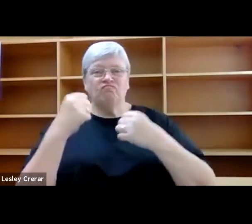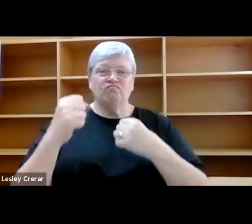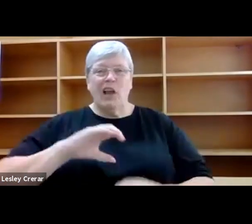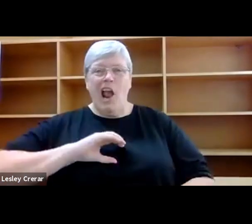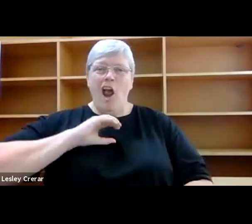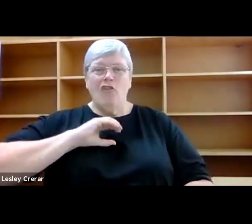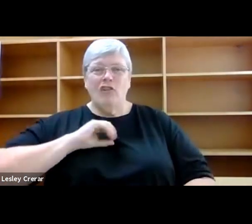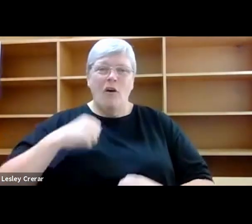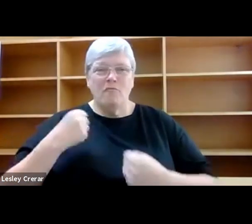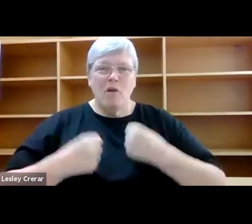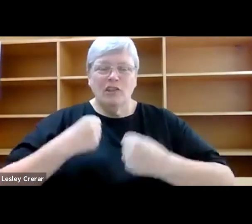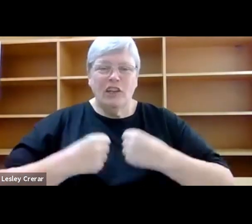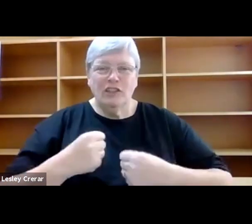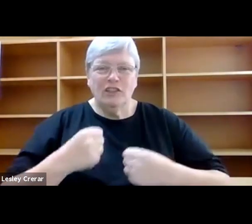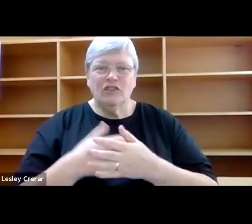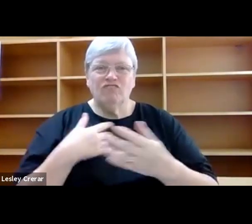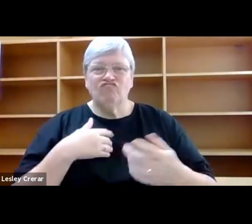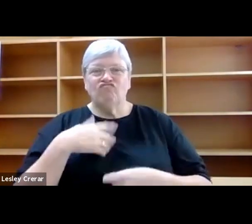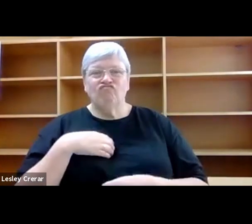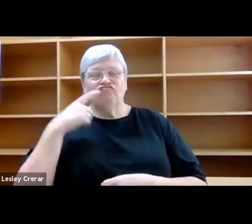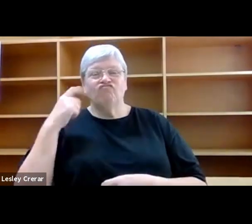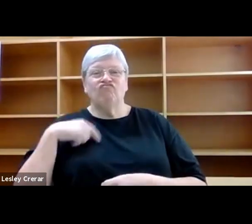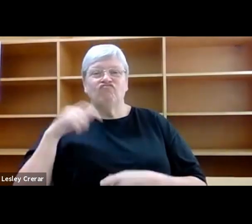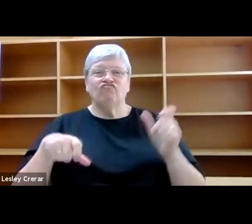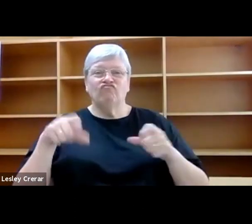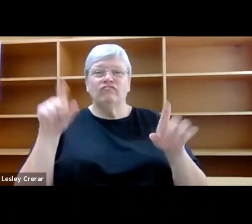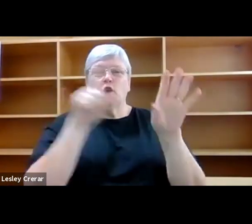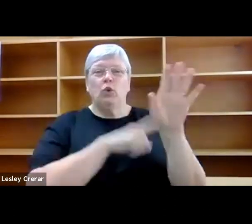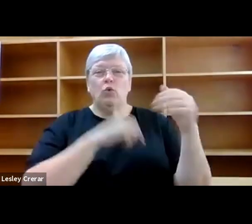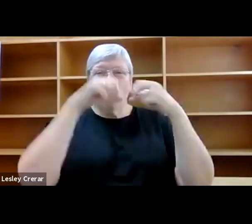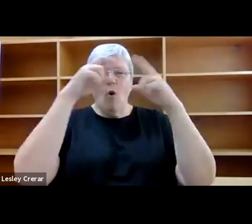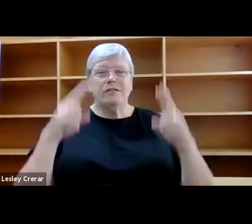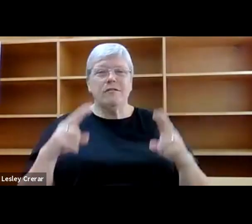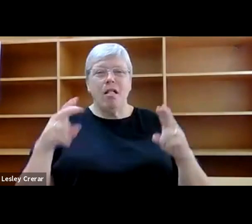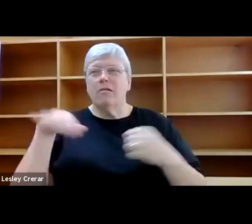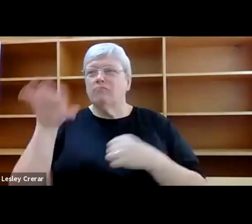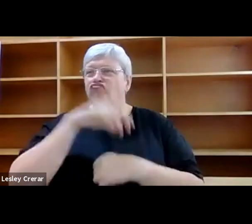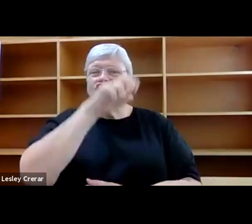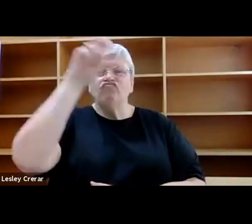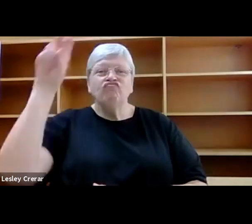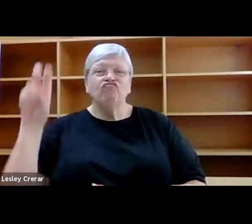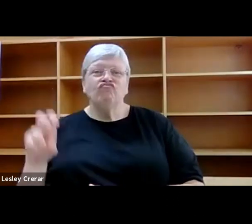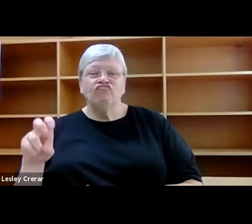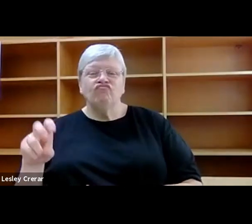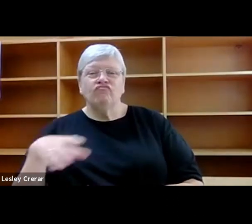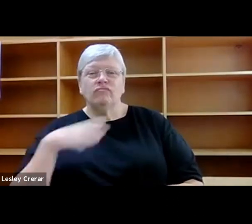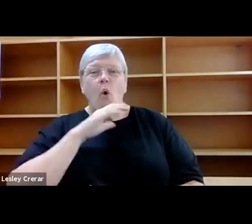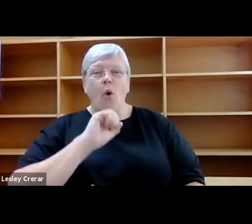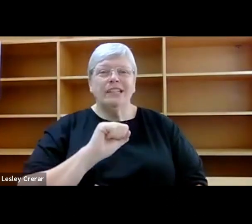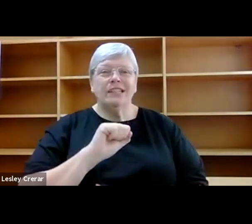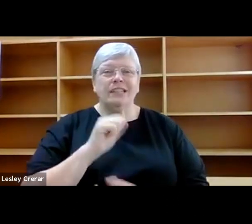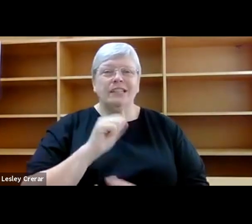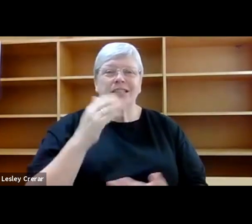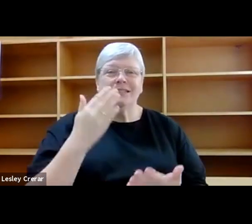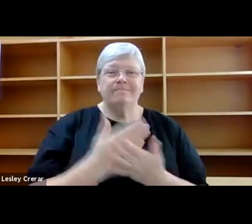and cramming teenagers into youth hostels around rural Scotland. The trip to Orkney was among the least